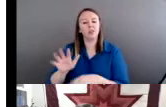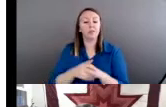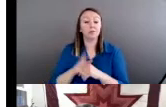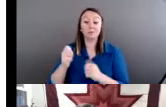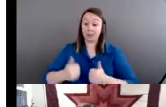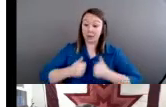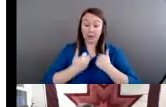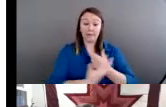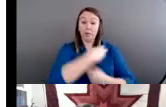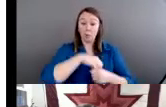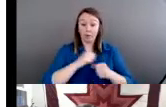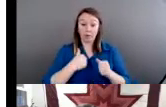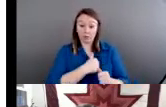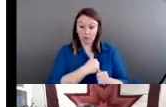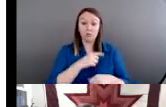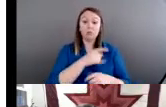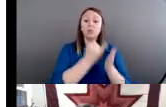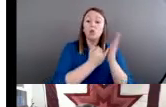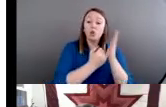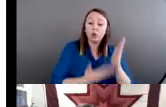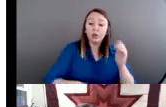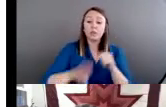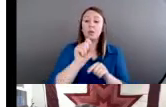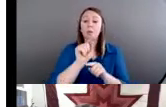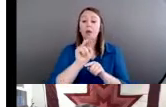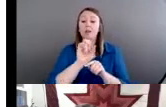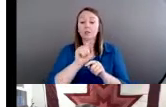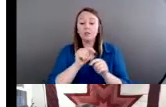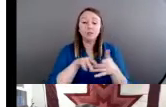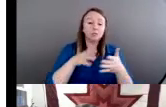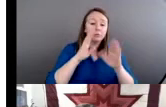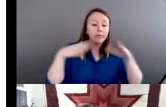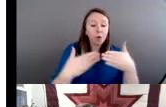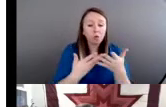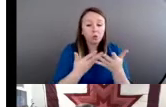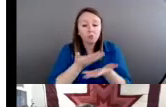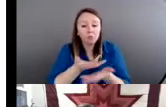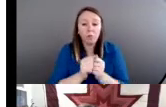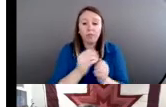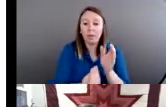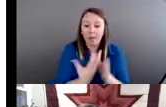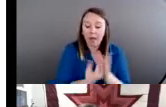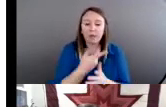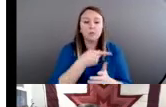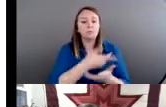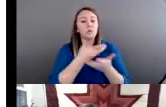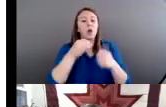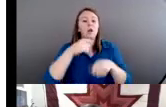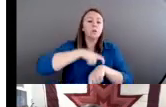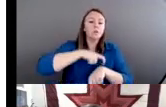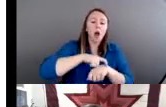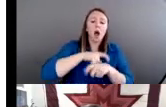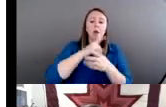and a botanist, and so he spent a great deal of time cataloging and drawing different plants and